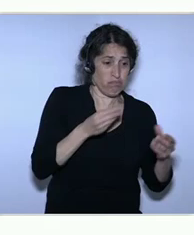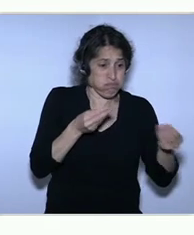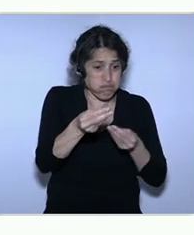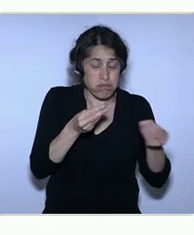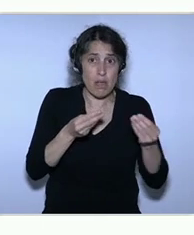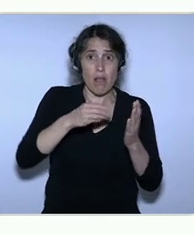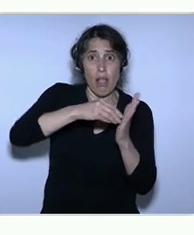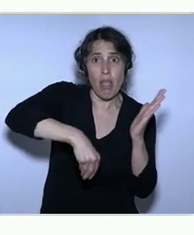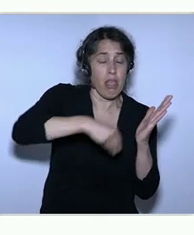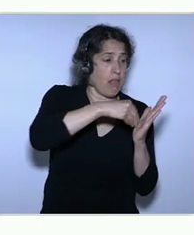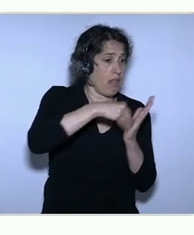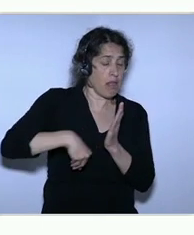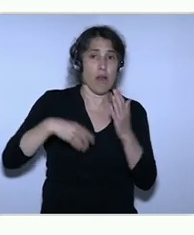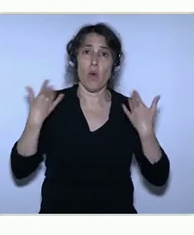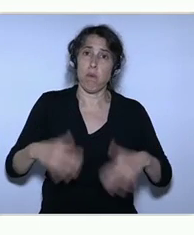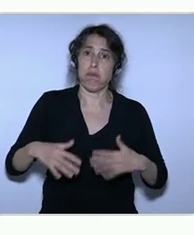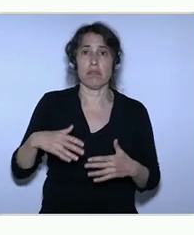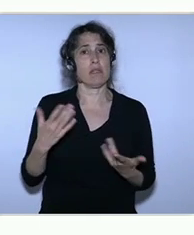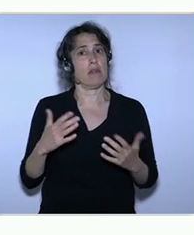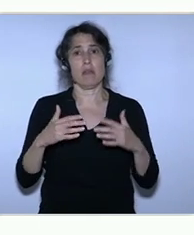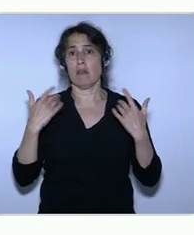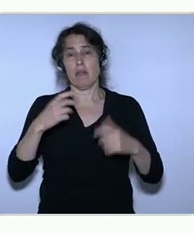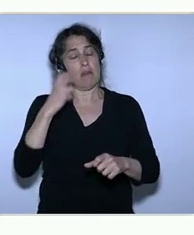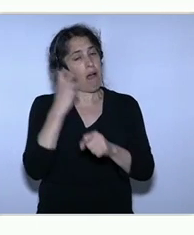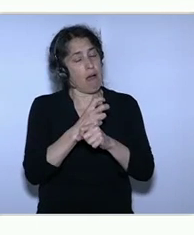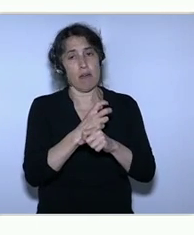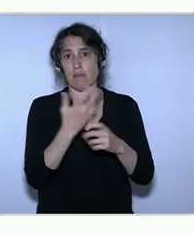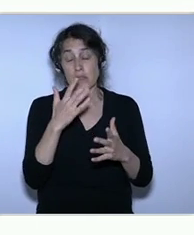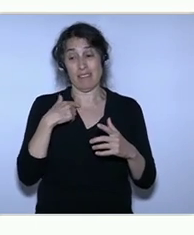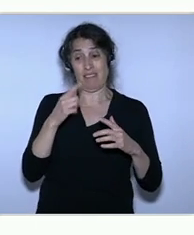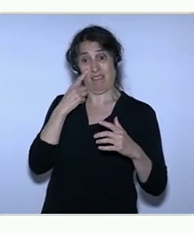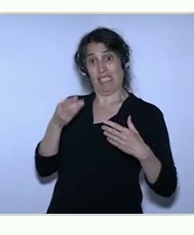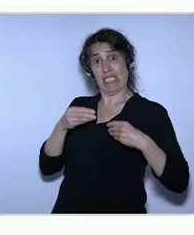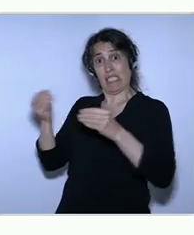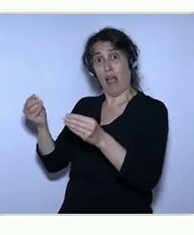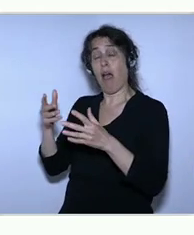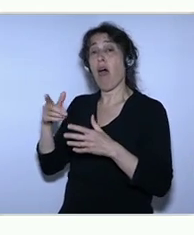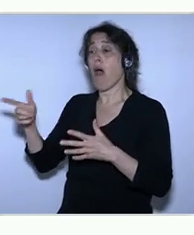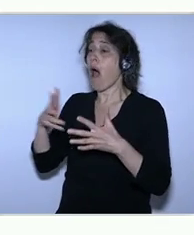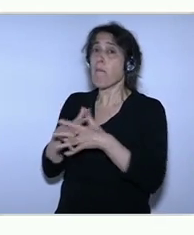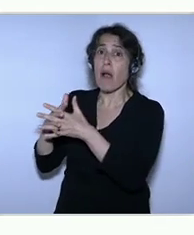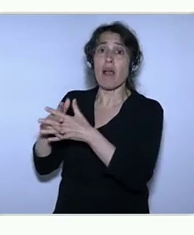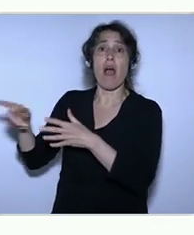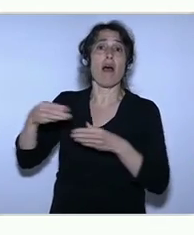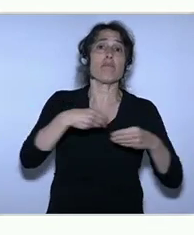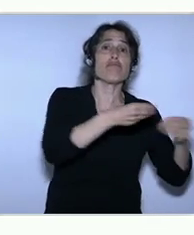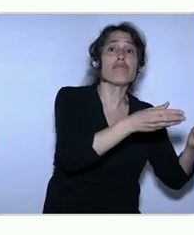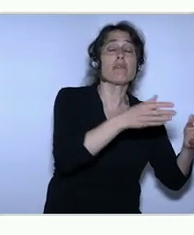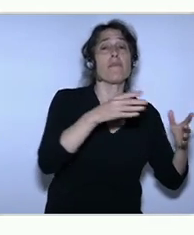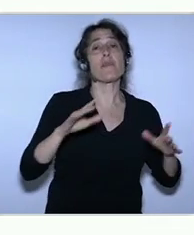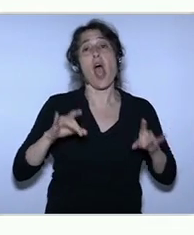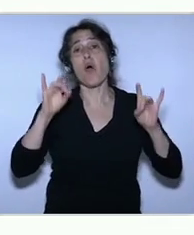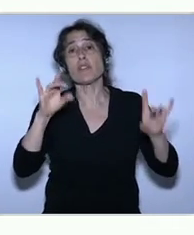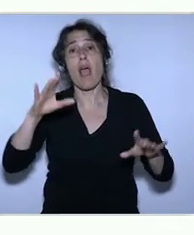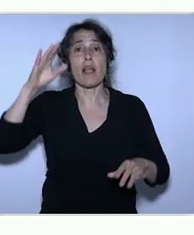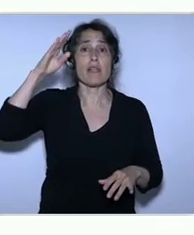its first sales to Australia and the USA. And those are relatively straightforward. I sent an invoice, 0% VAT,